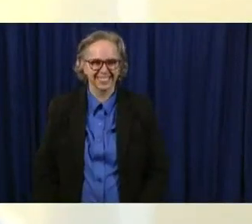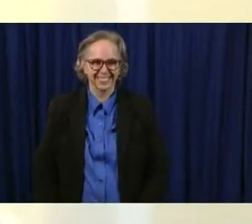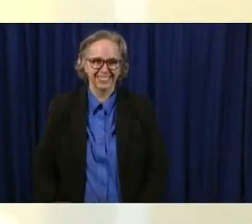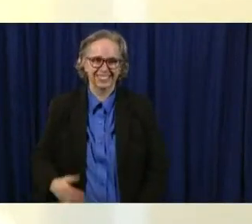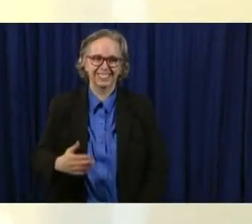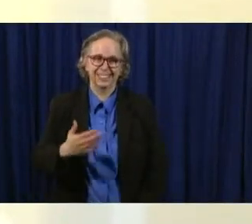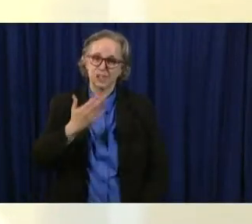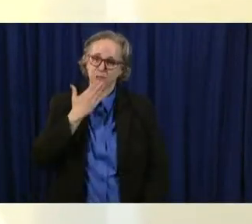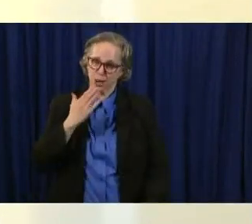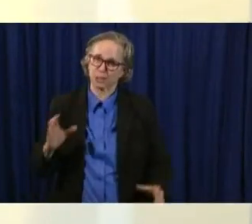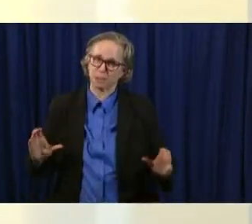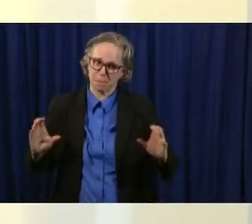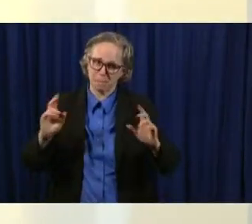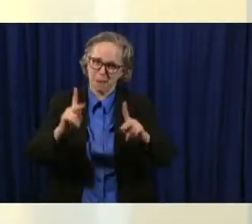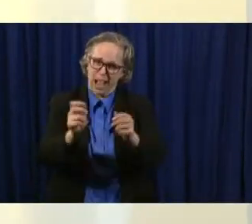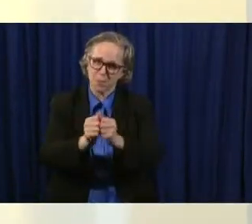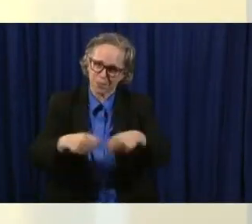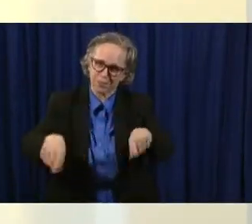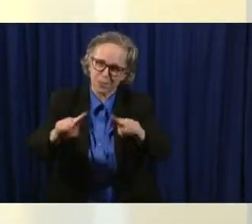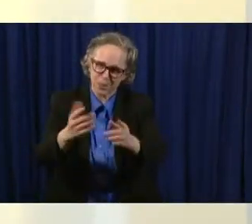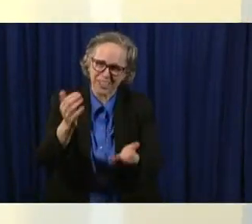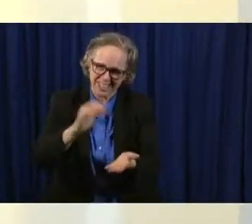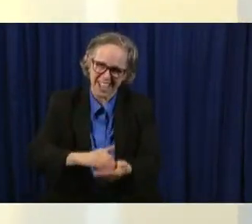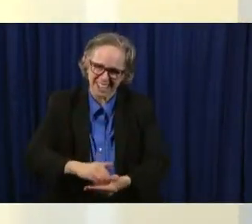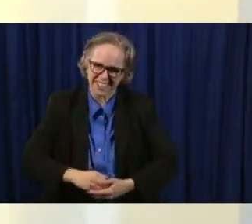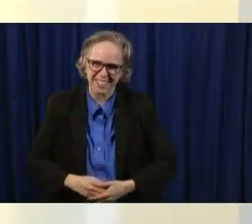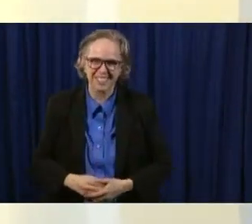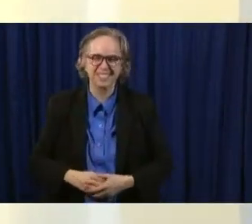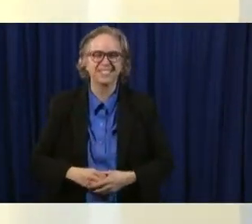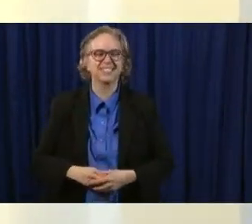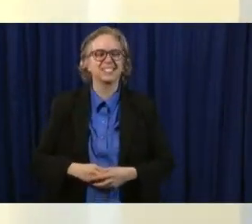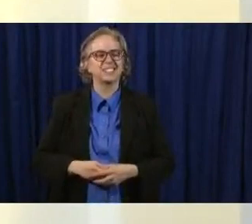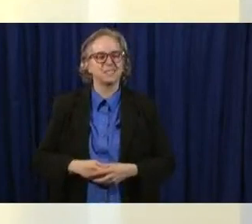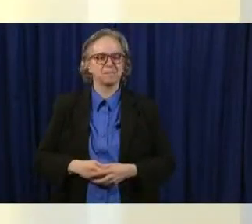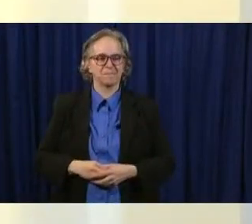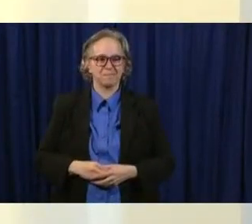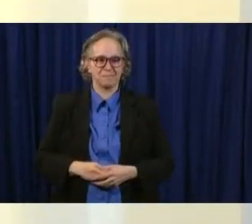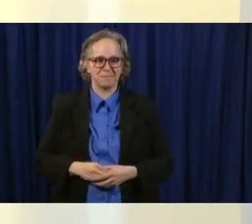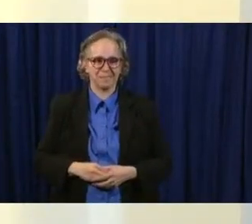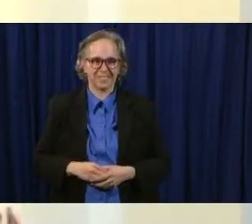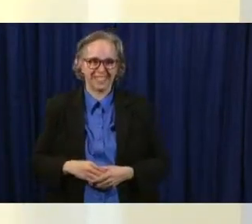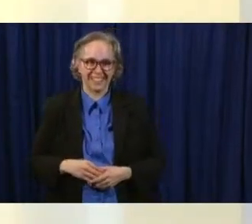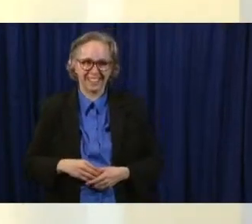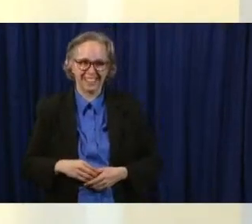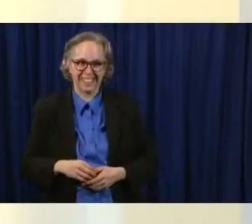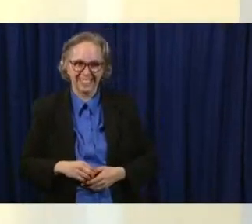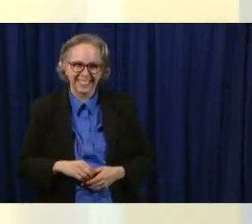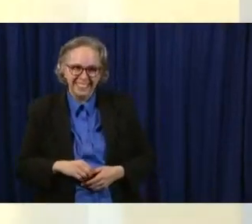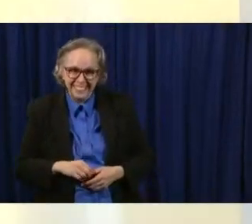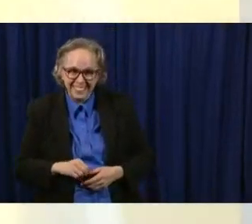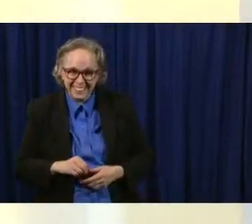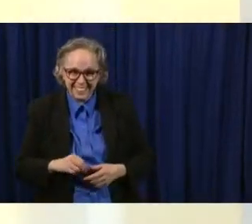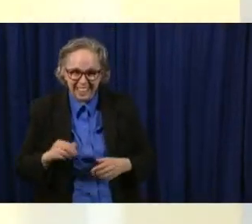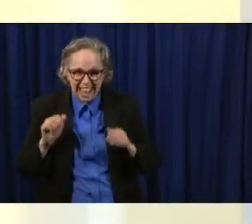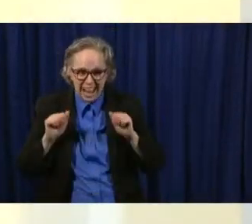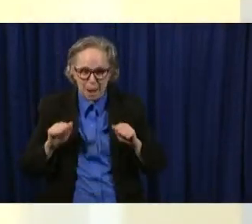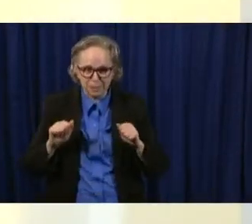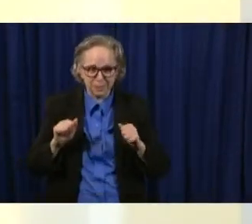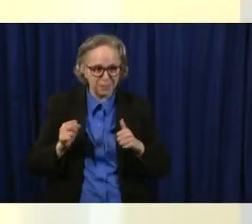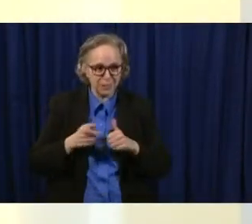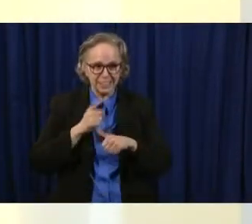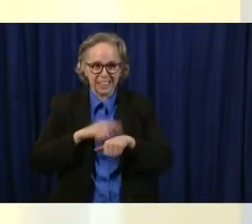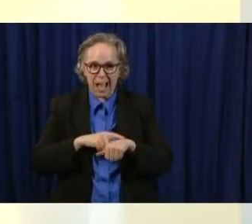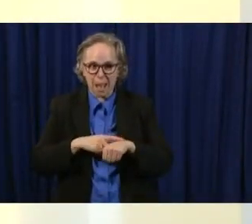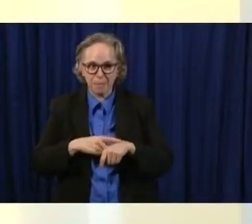be with you again. Um, I had the good fortune of being able for the first time to really watch these press